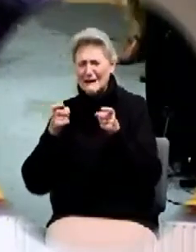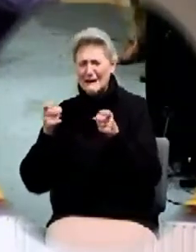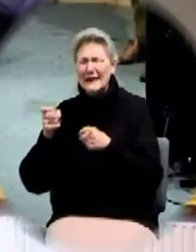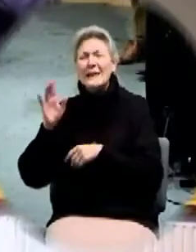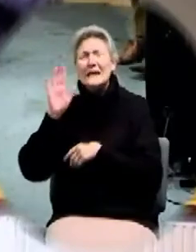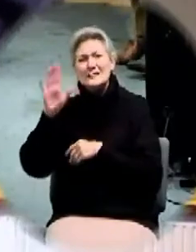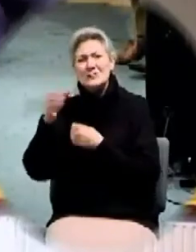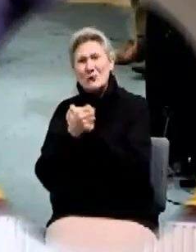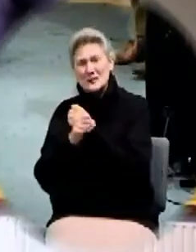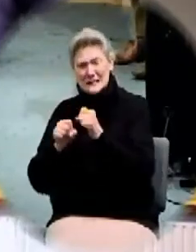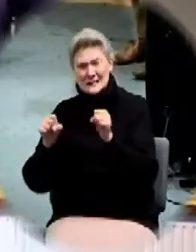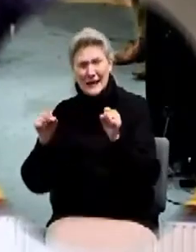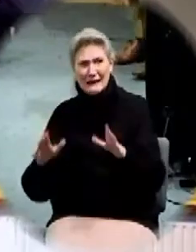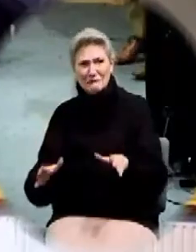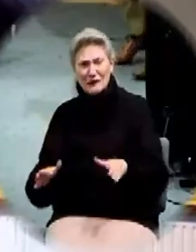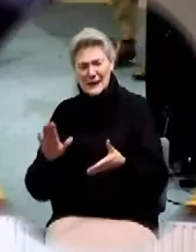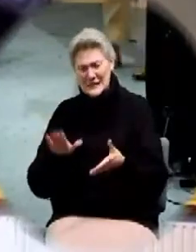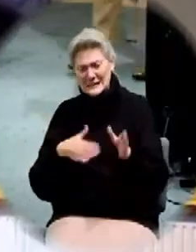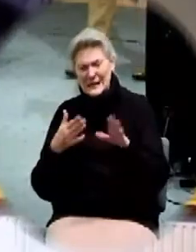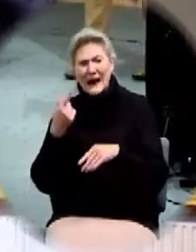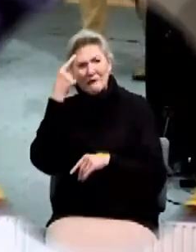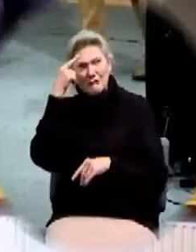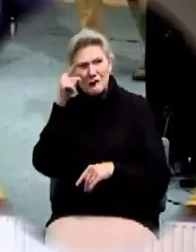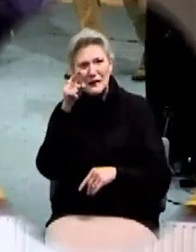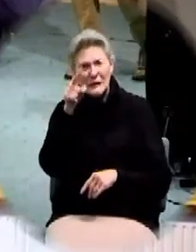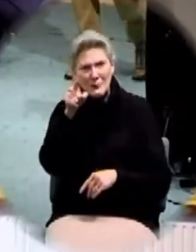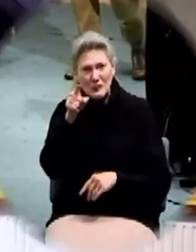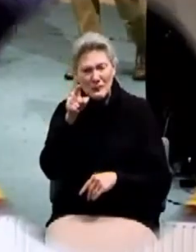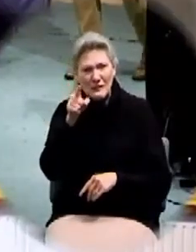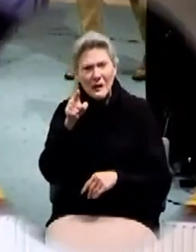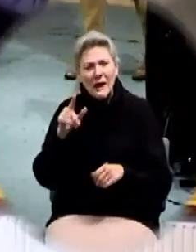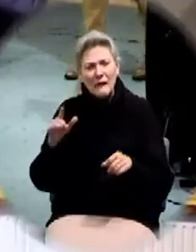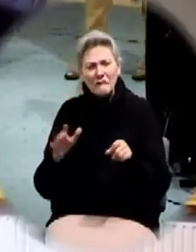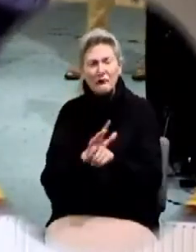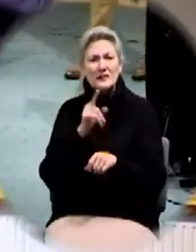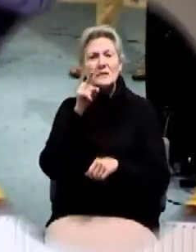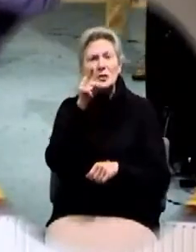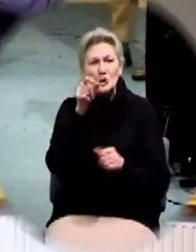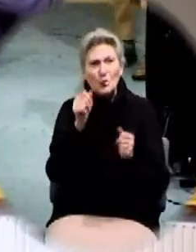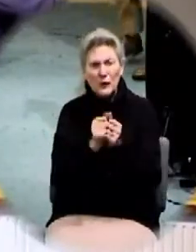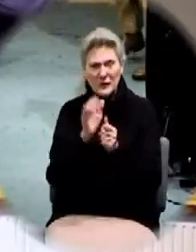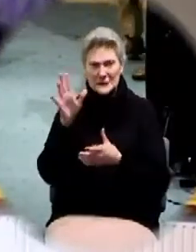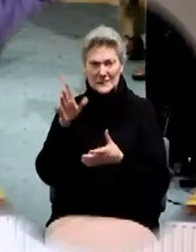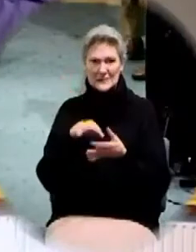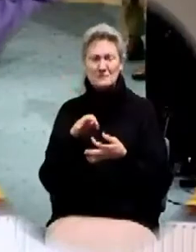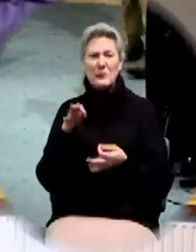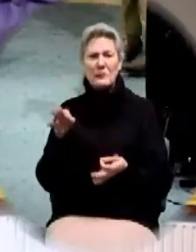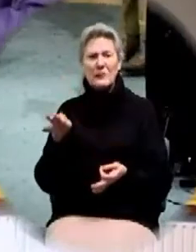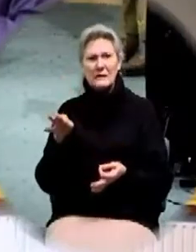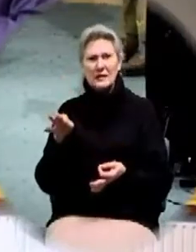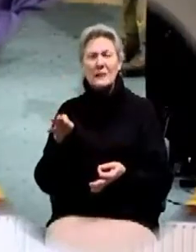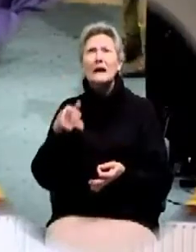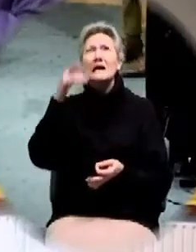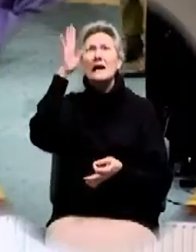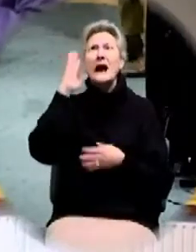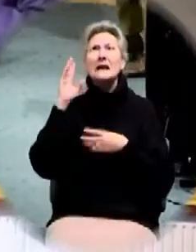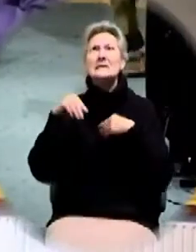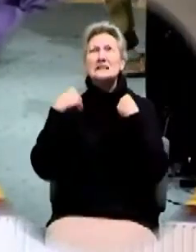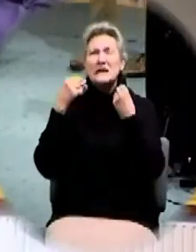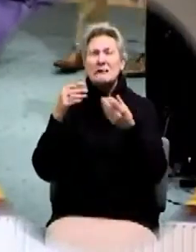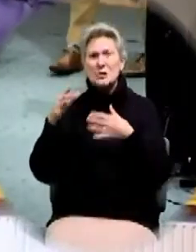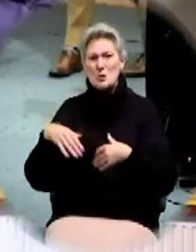your savior he died for you and filled you with his spirit and has given you power